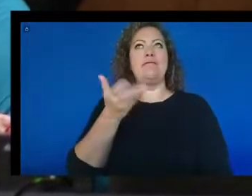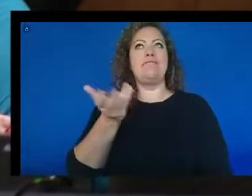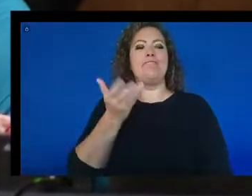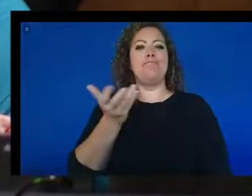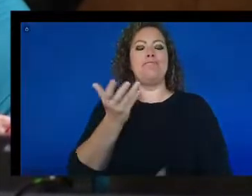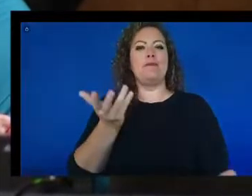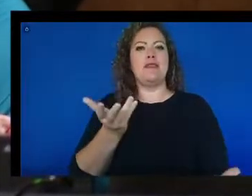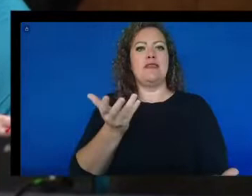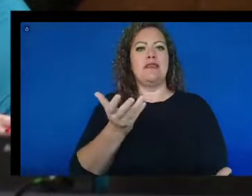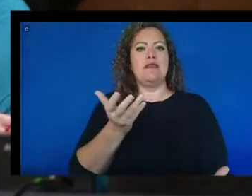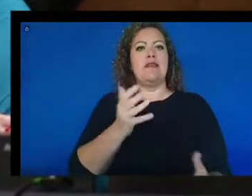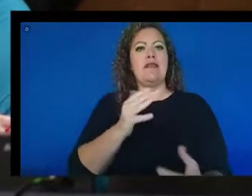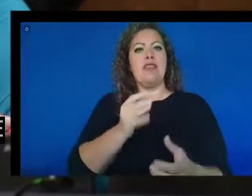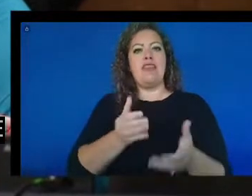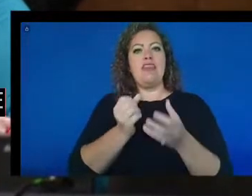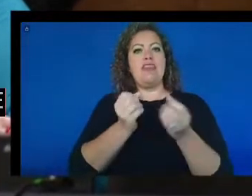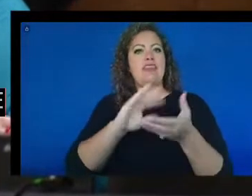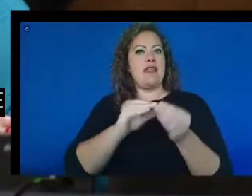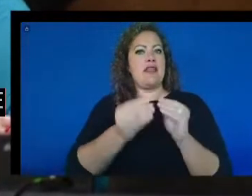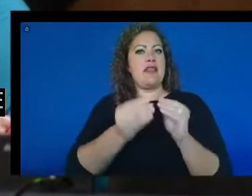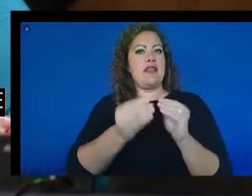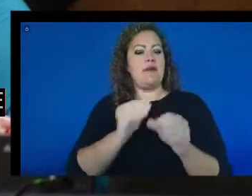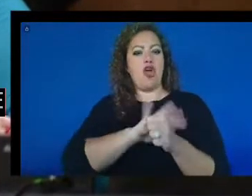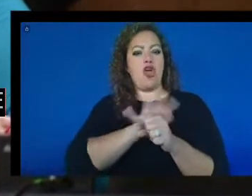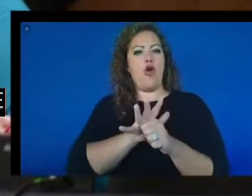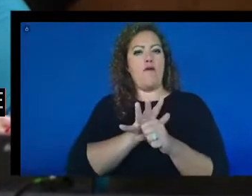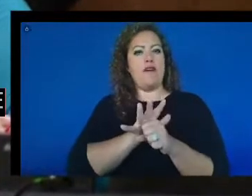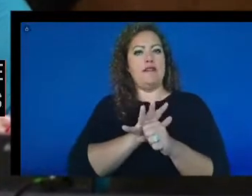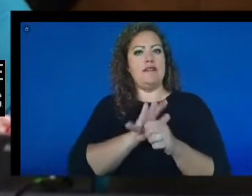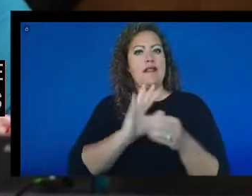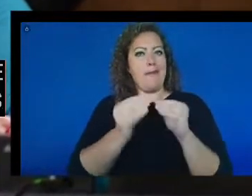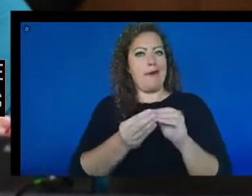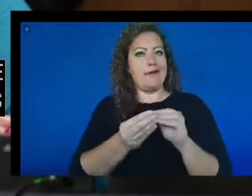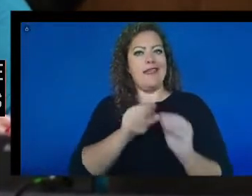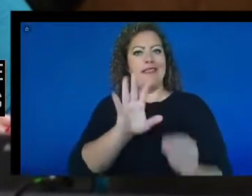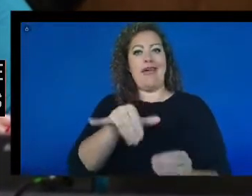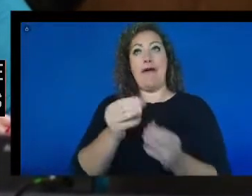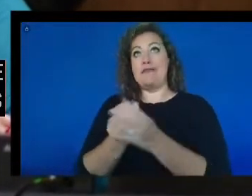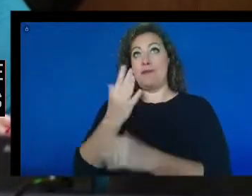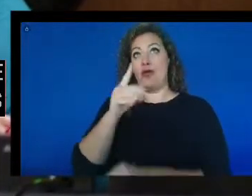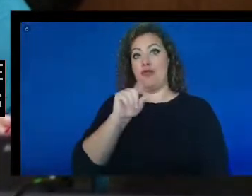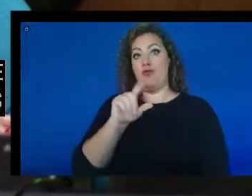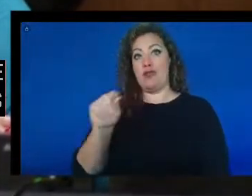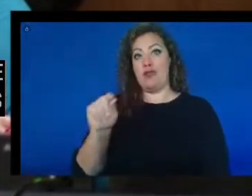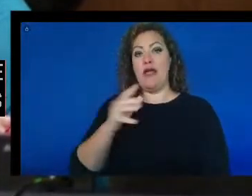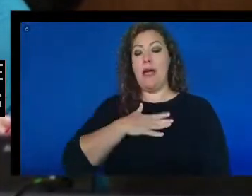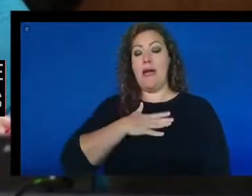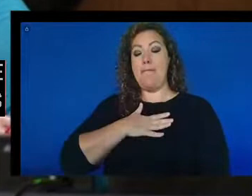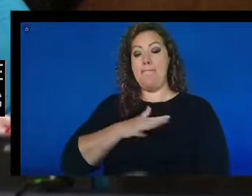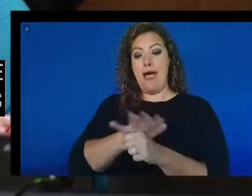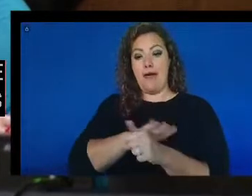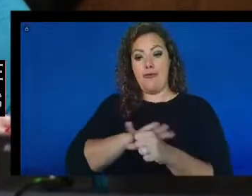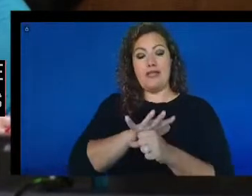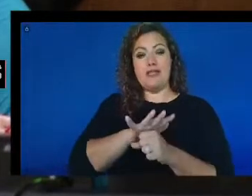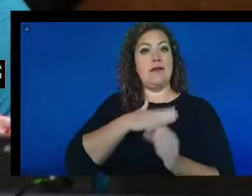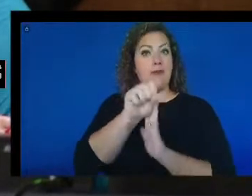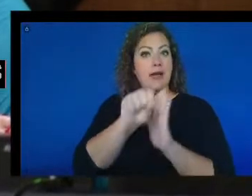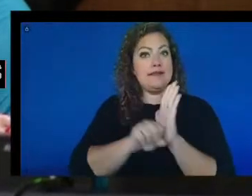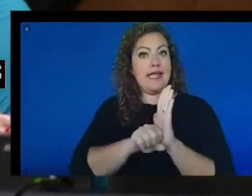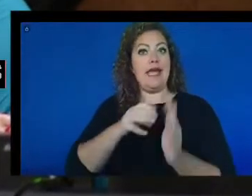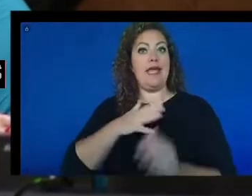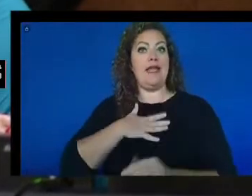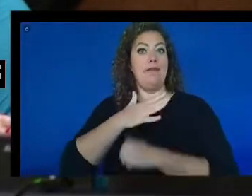activity, and this was in the spring of 20, in my, you know, again, in my region, my state, and my county.